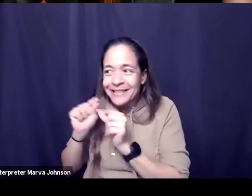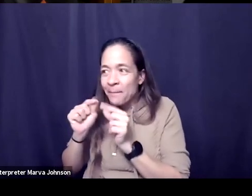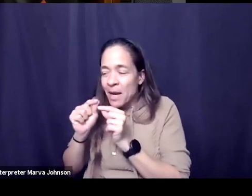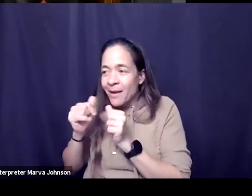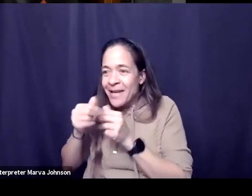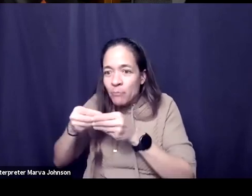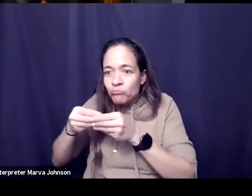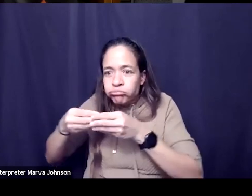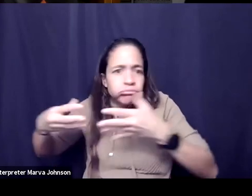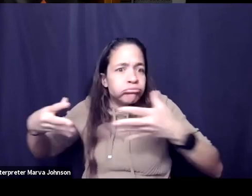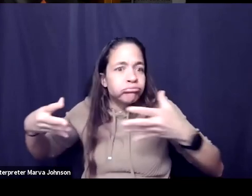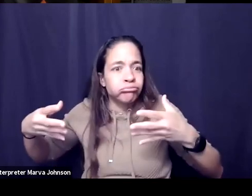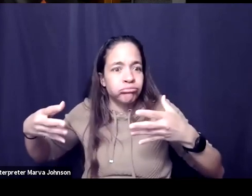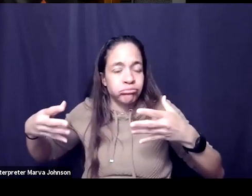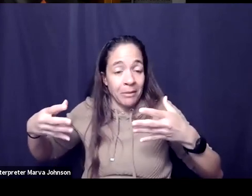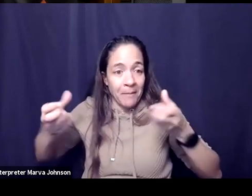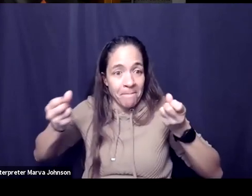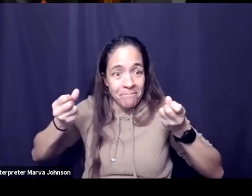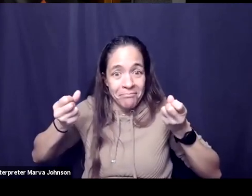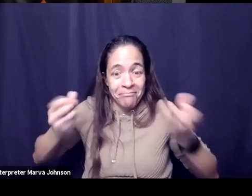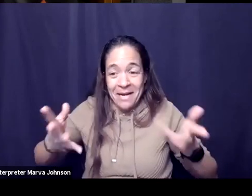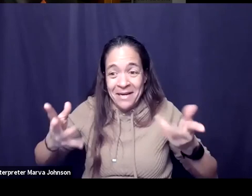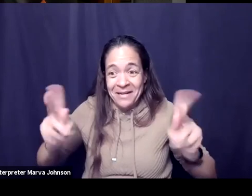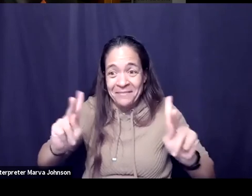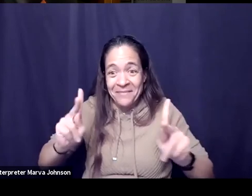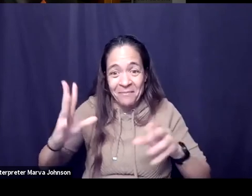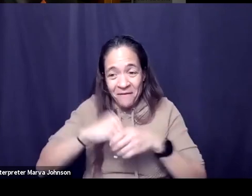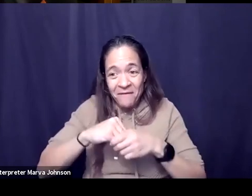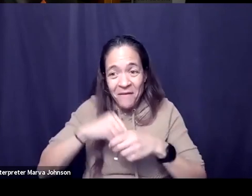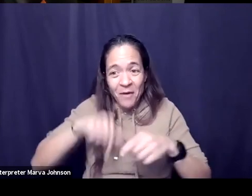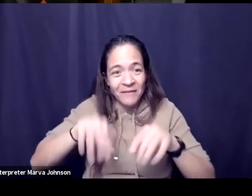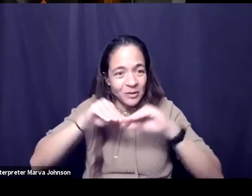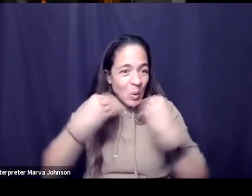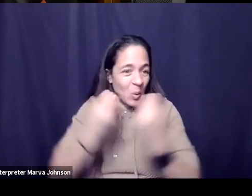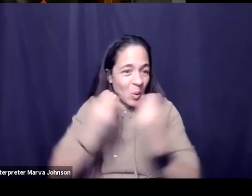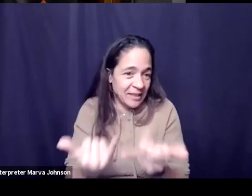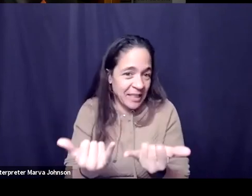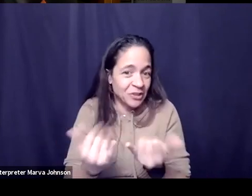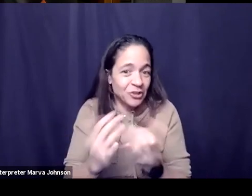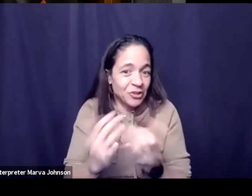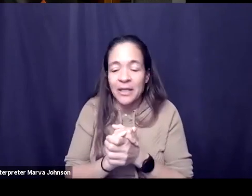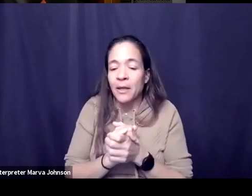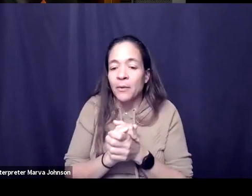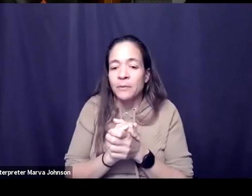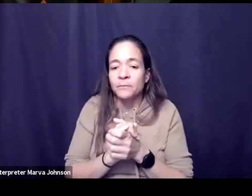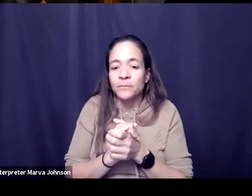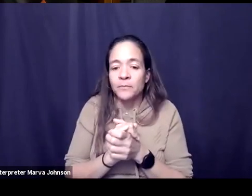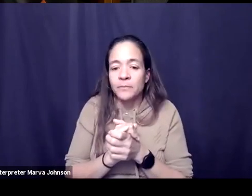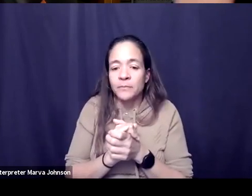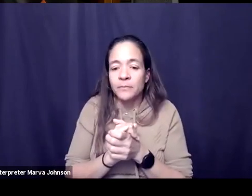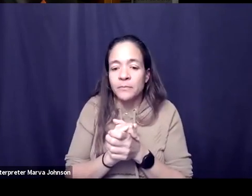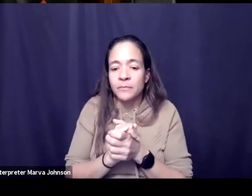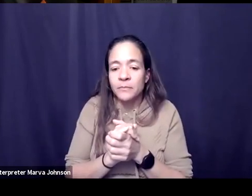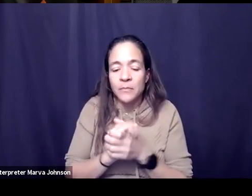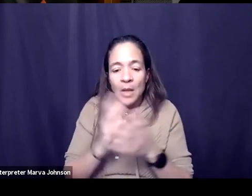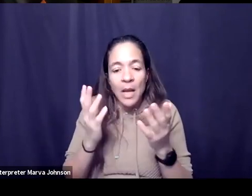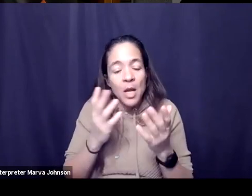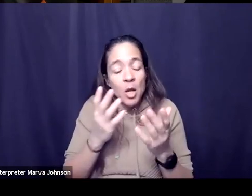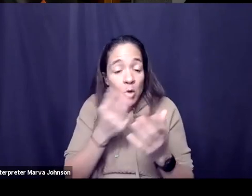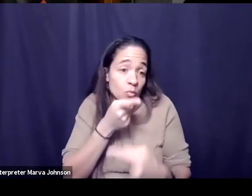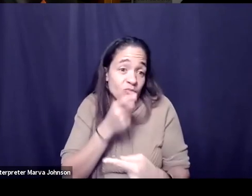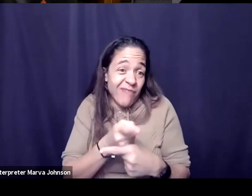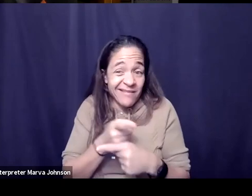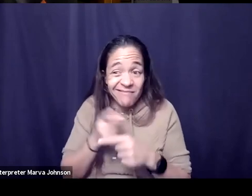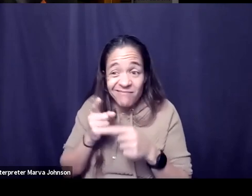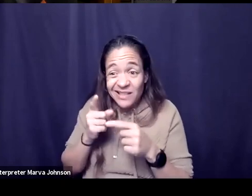now to the point where there's you know thousands of people across the globe who are part of this organization and really i think i always had cities the word organization because it is a community